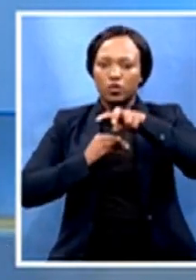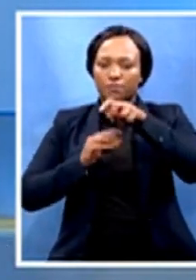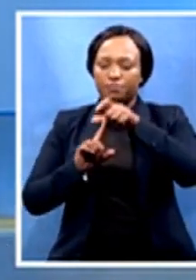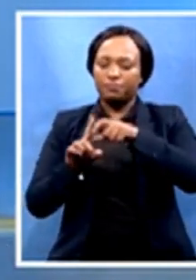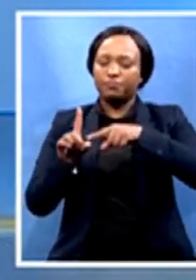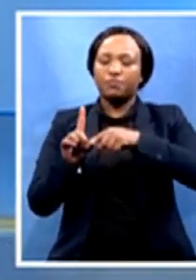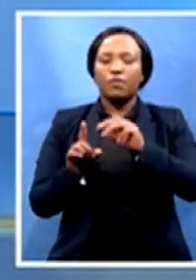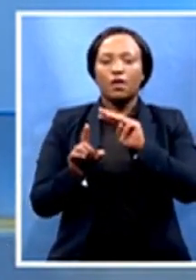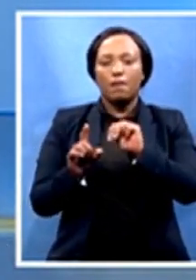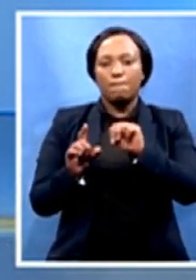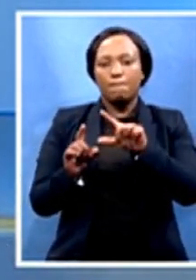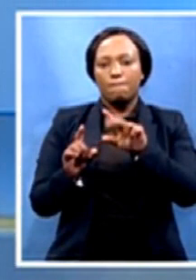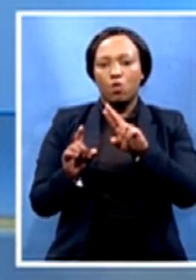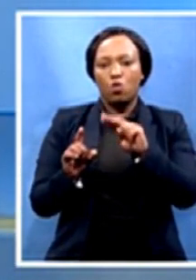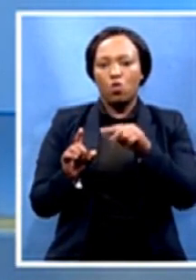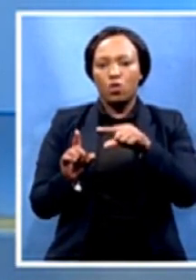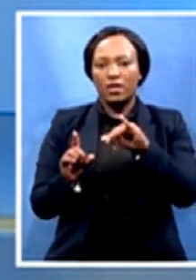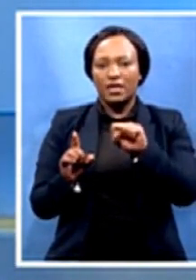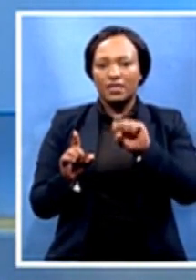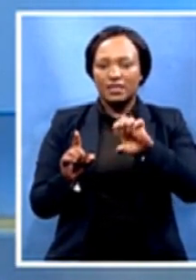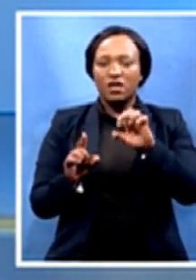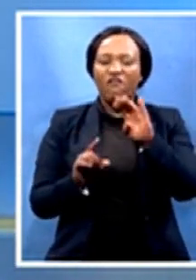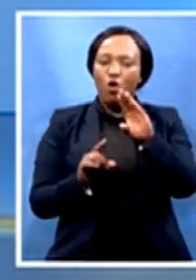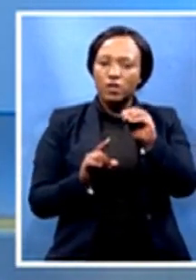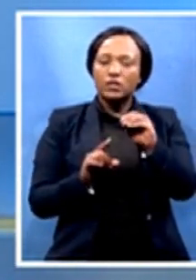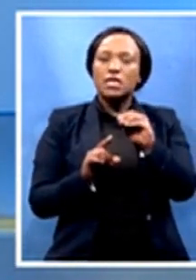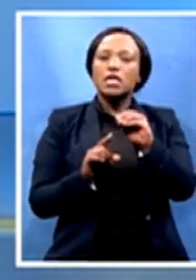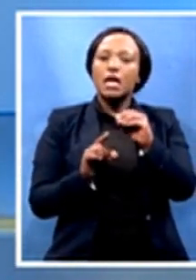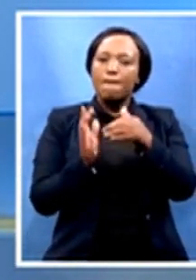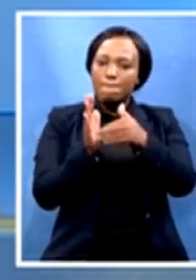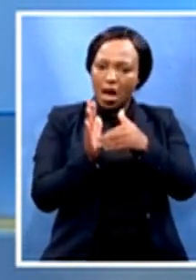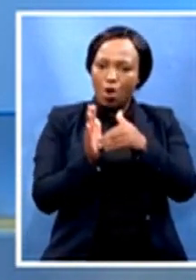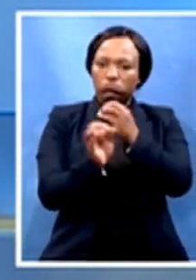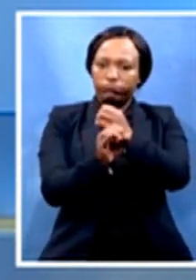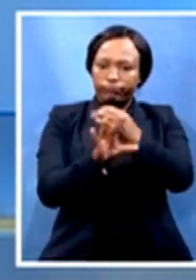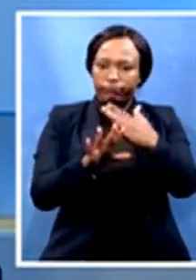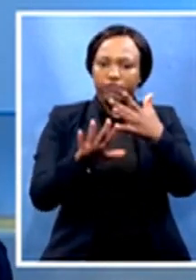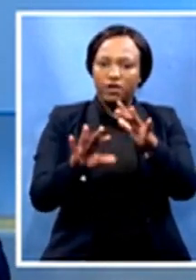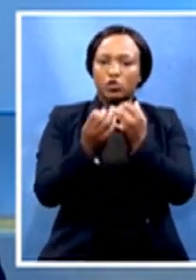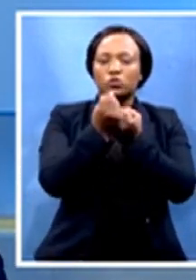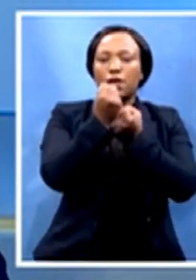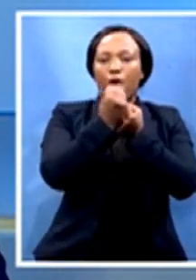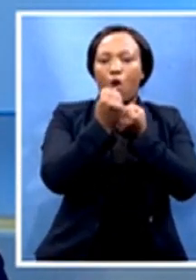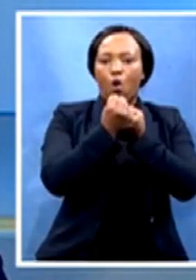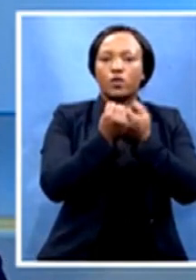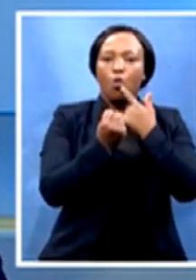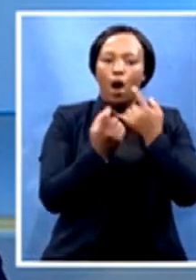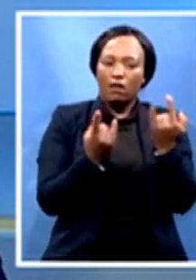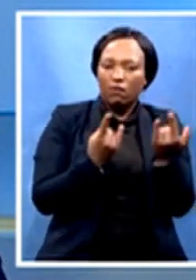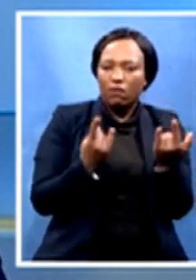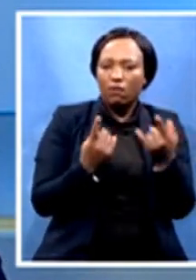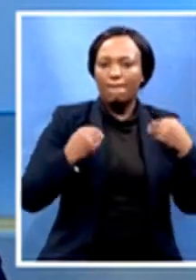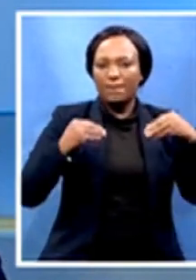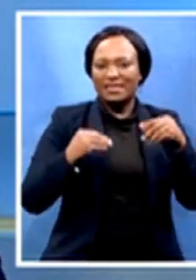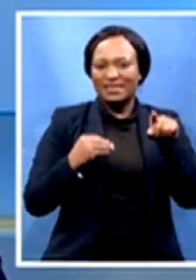informal business support initiative to support 1,000 informal businesses in the province. The funding will include manufacturing,